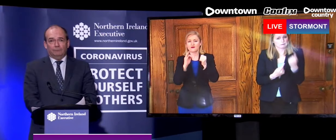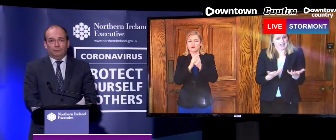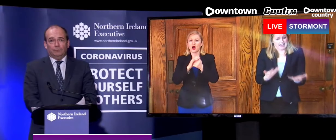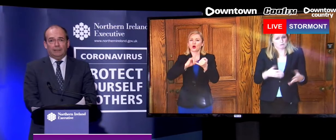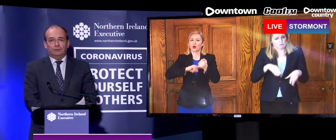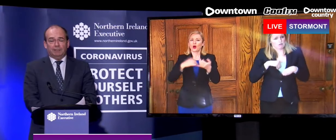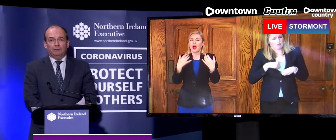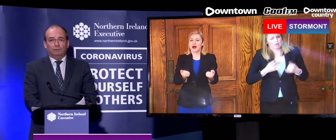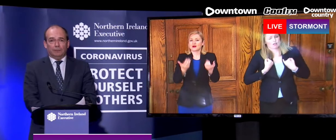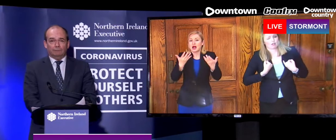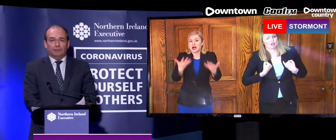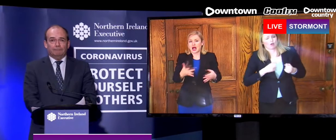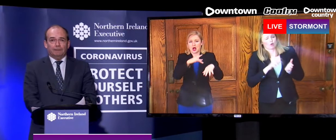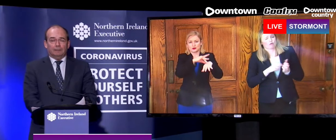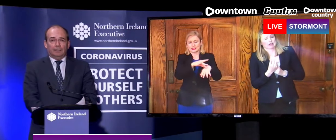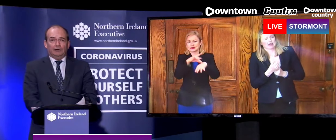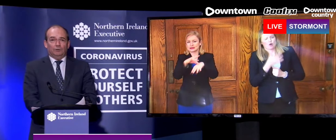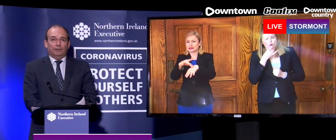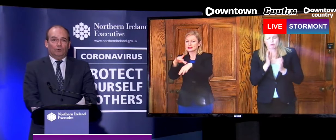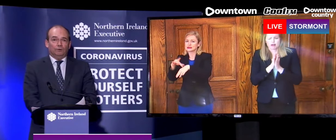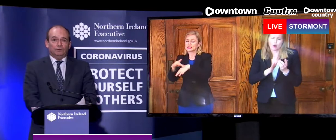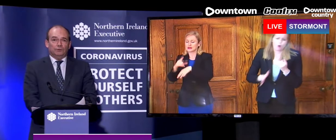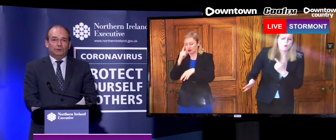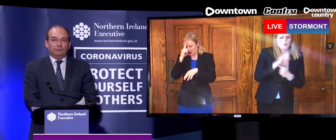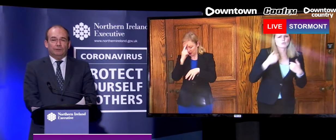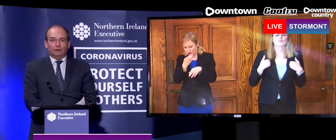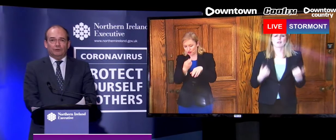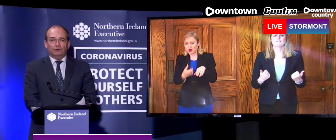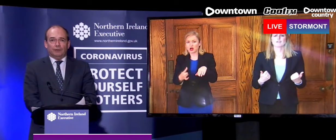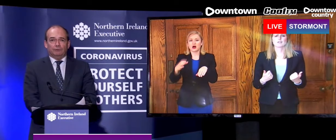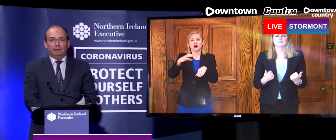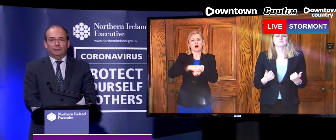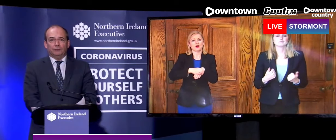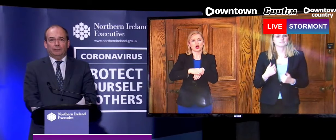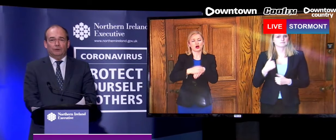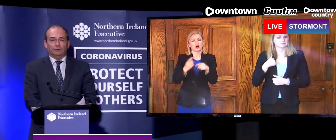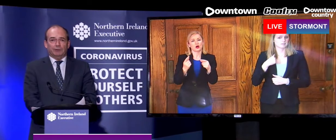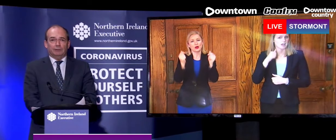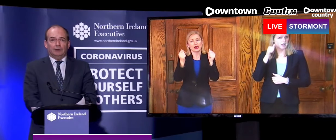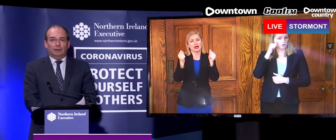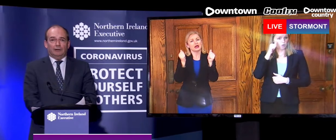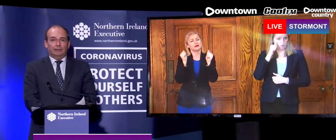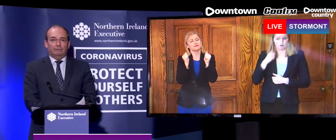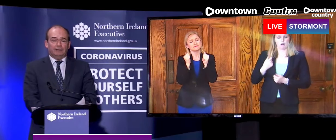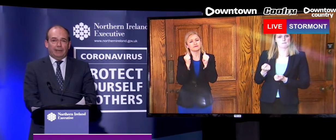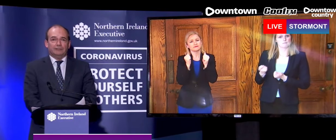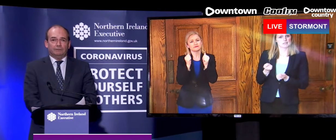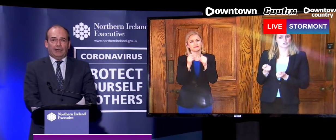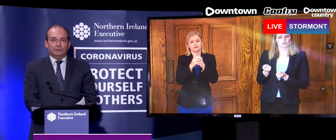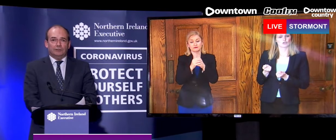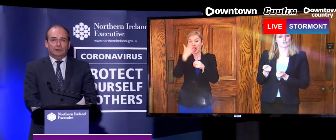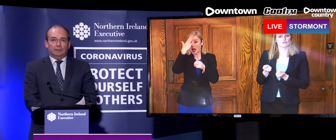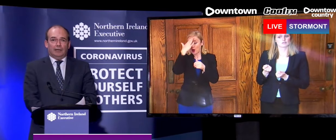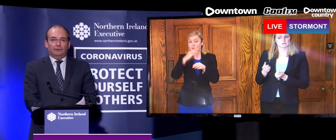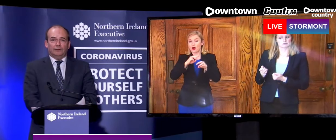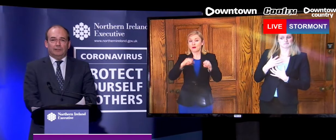make a full and speedy recovery. I know that all of those that we've heard of from the minister who are in hospital are in the very best